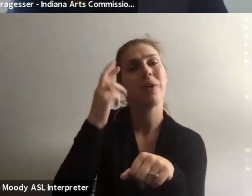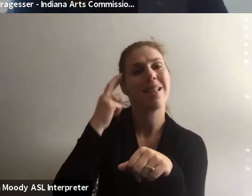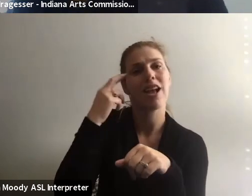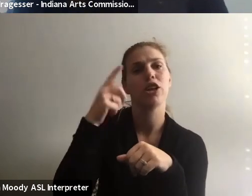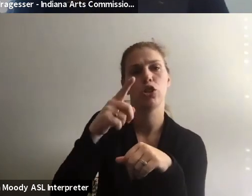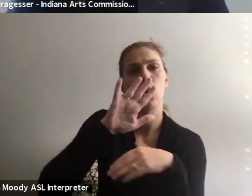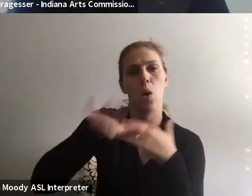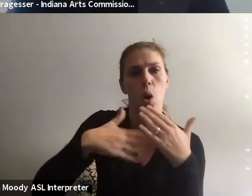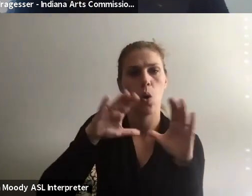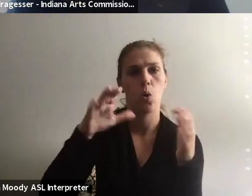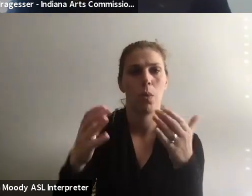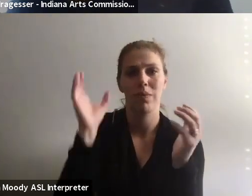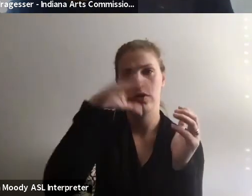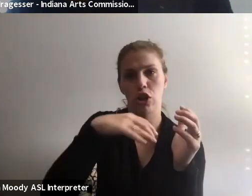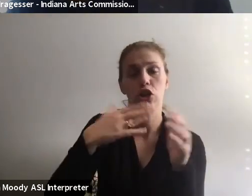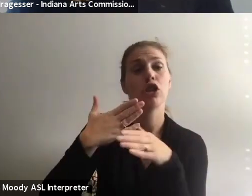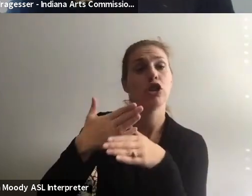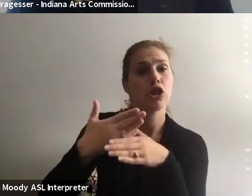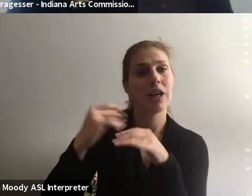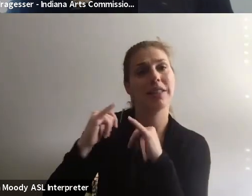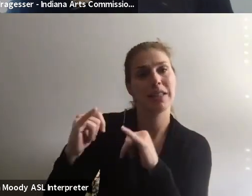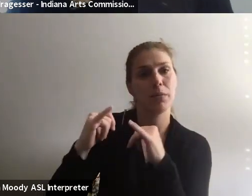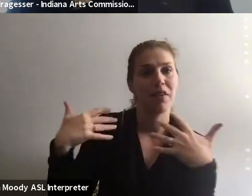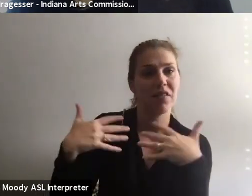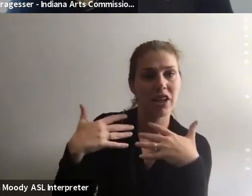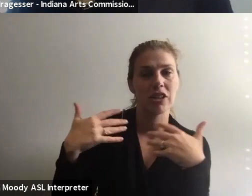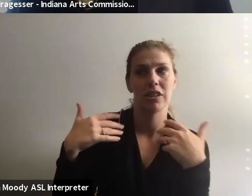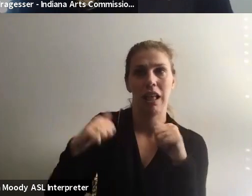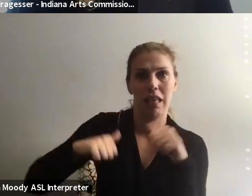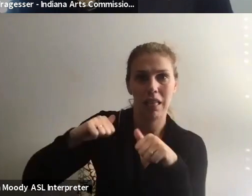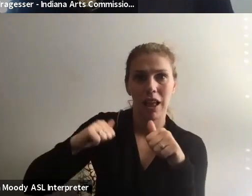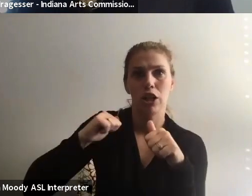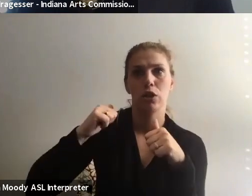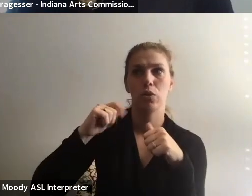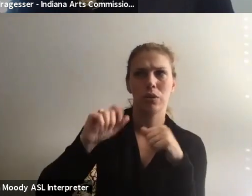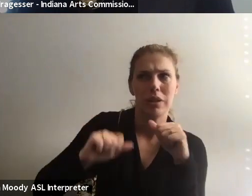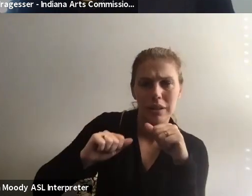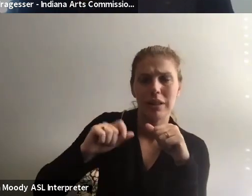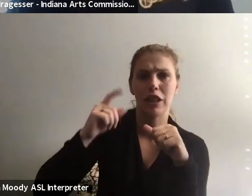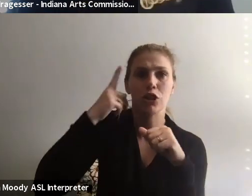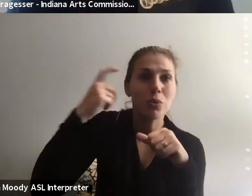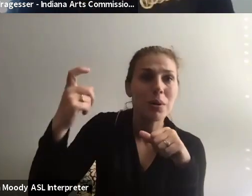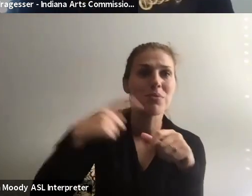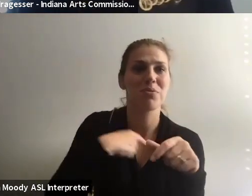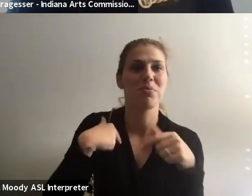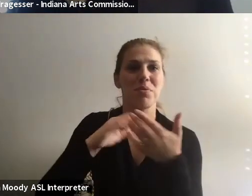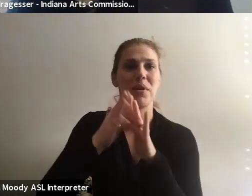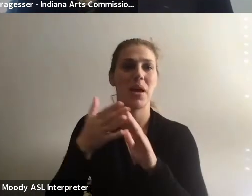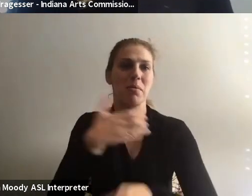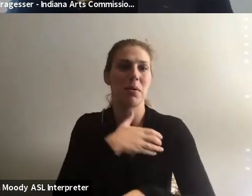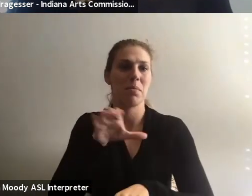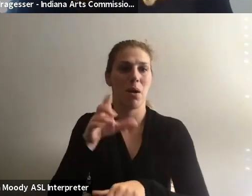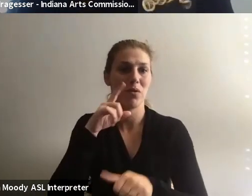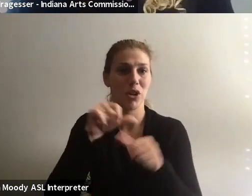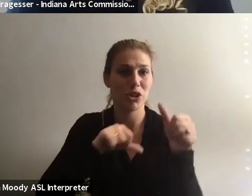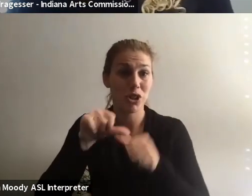an entire group of strangers that share similar fears, insecurities, questions, and dreams, and you become a great source of empowerment for one